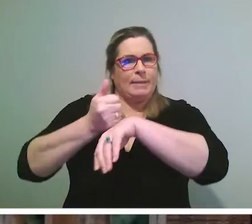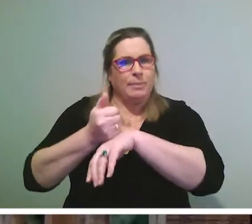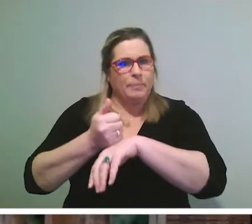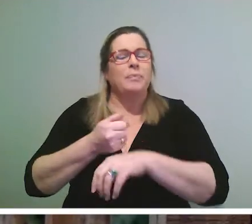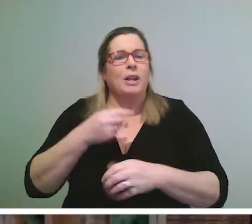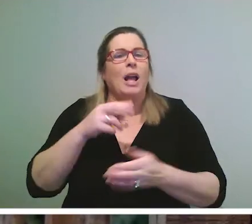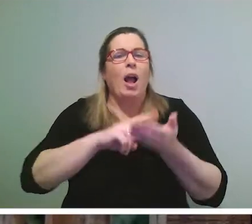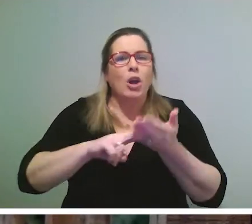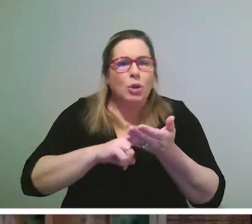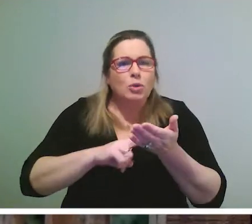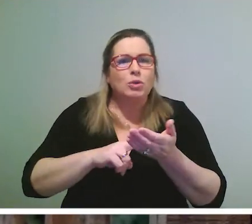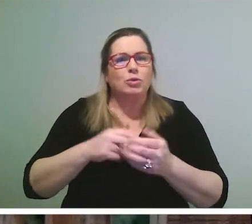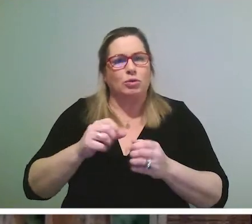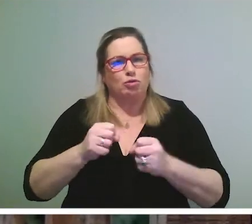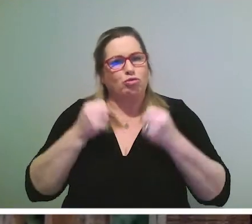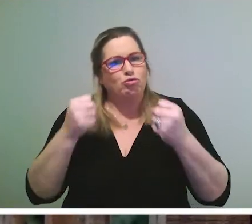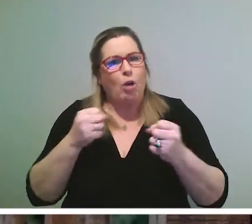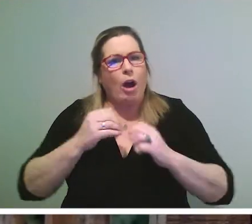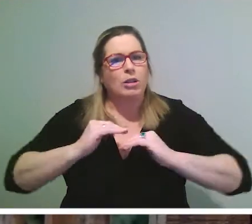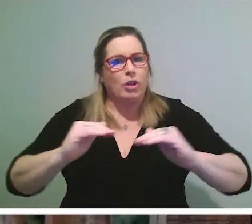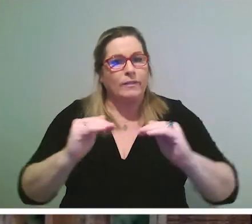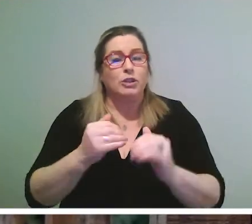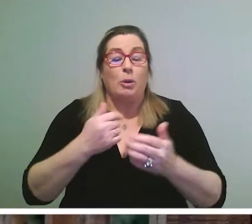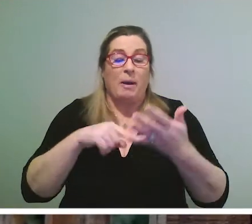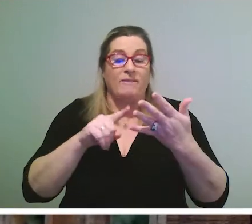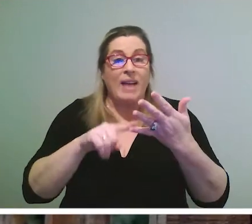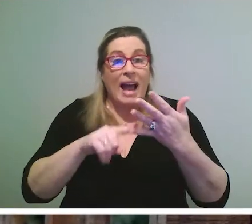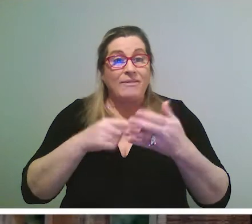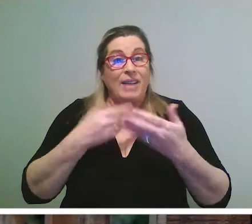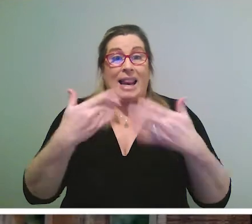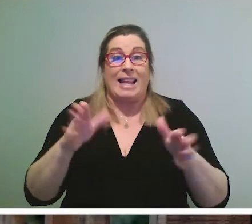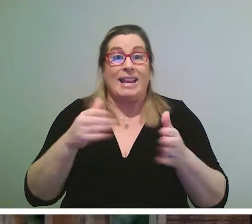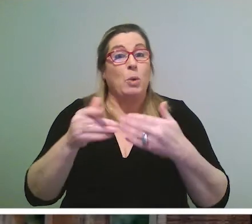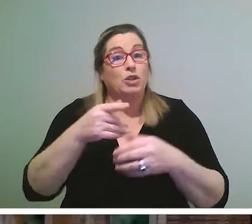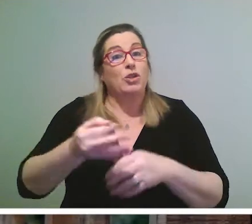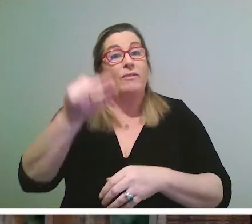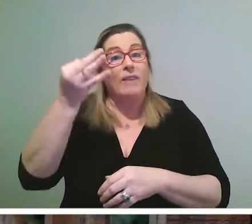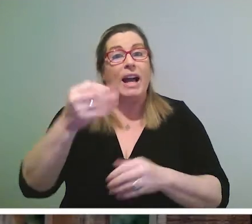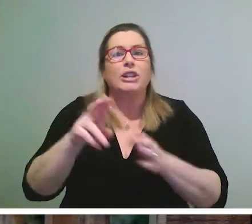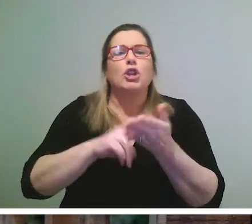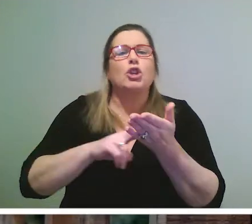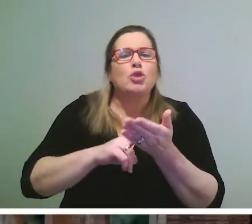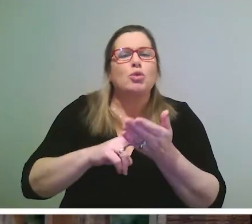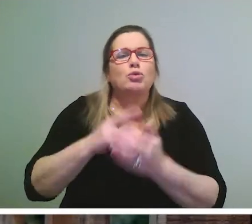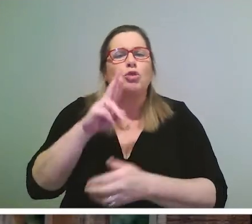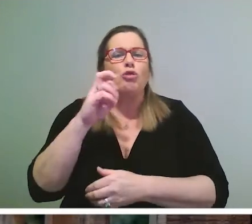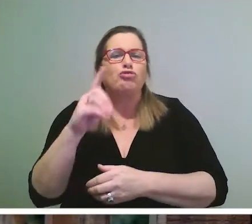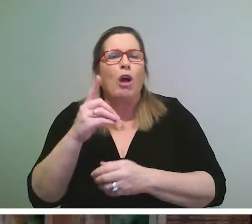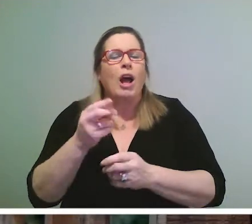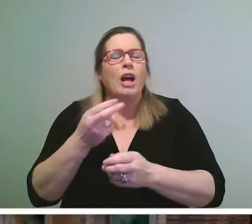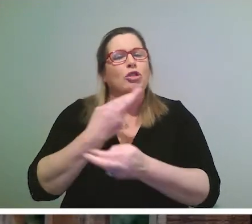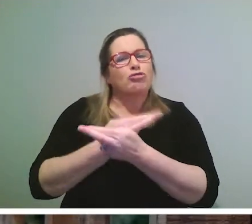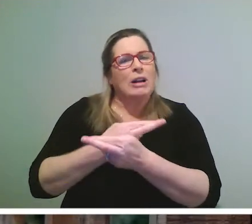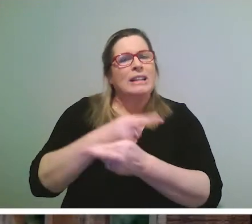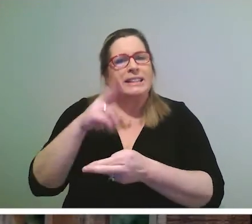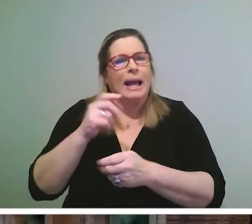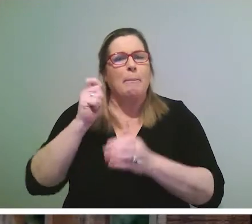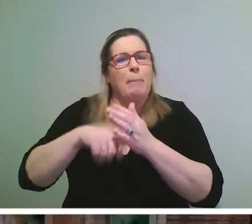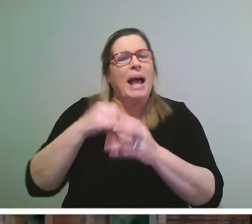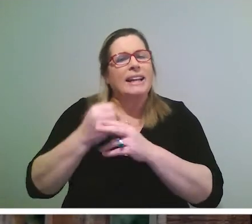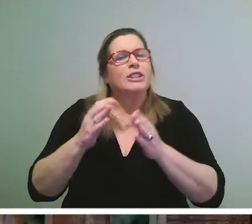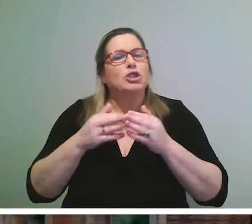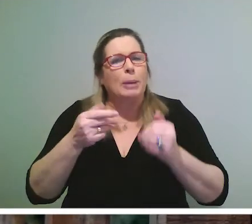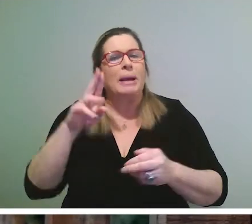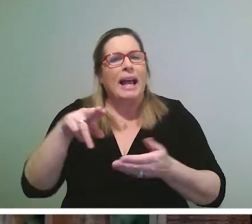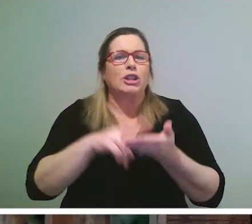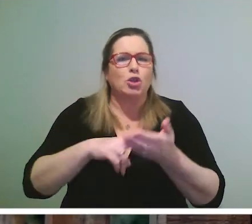surfaces. Number five, leave what you find. Use a rod rest that can be bought in a shop and used and reused again and again.